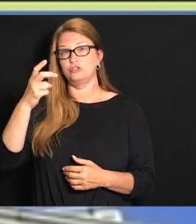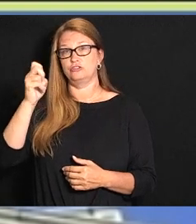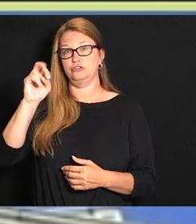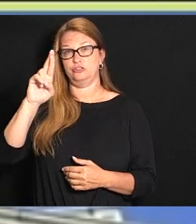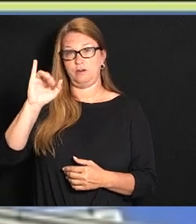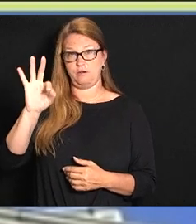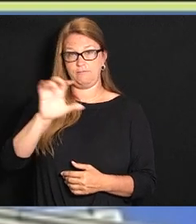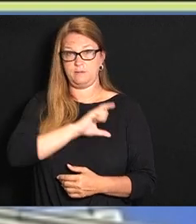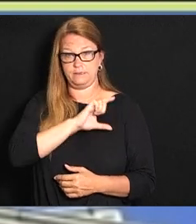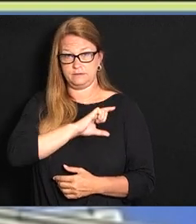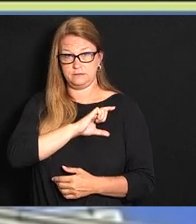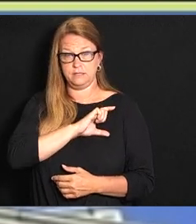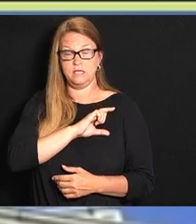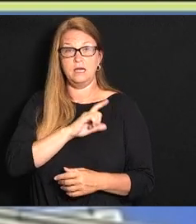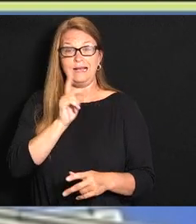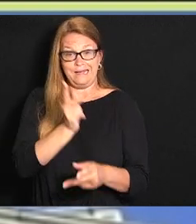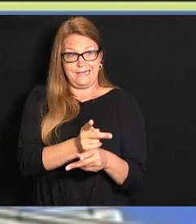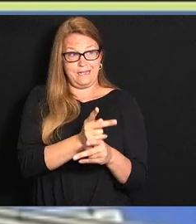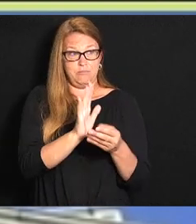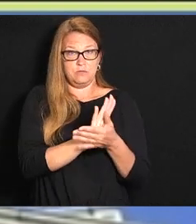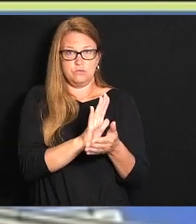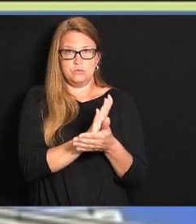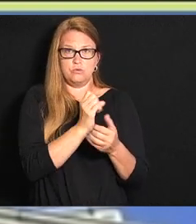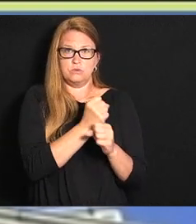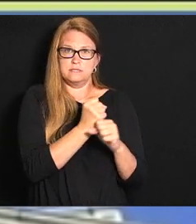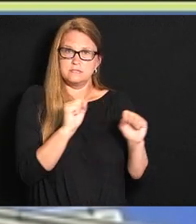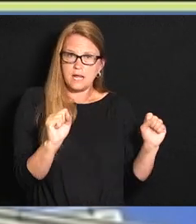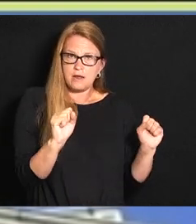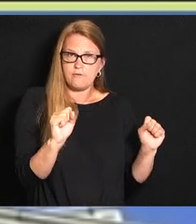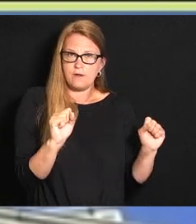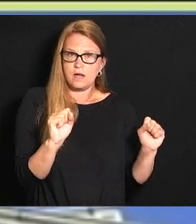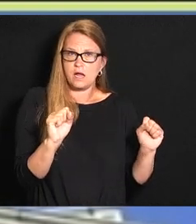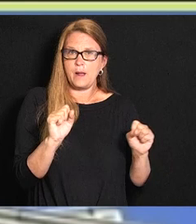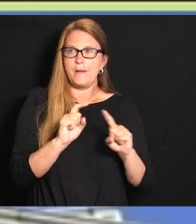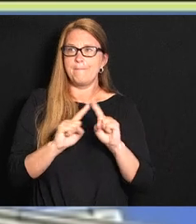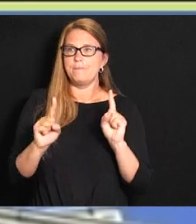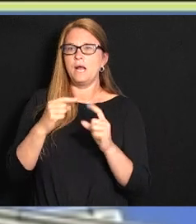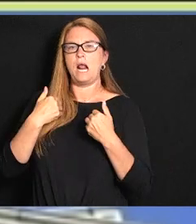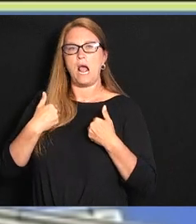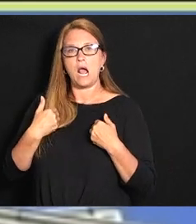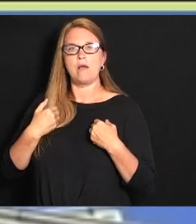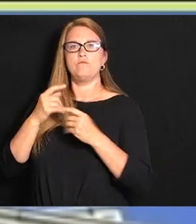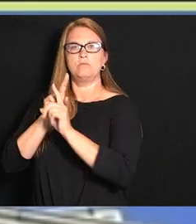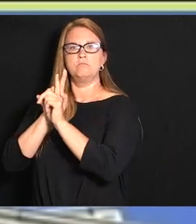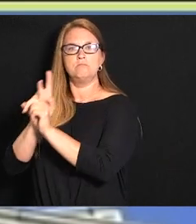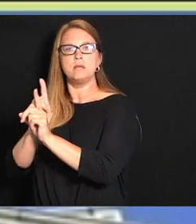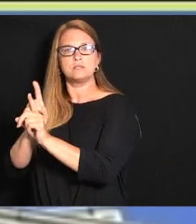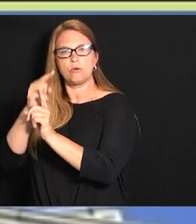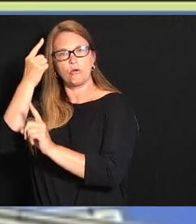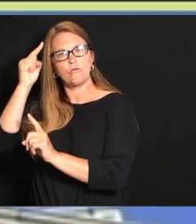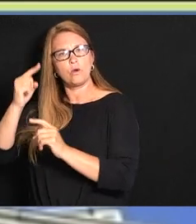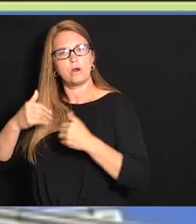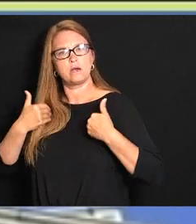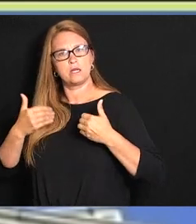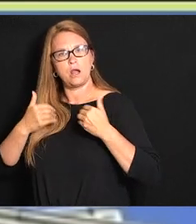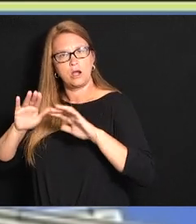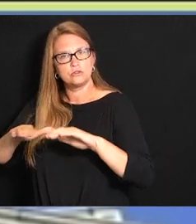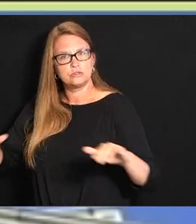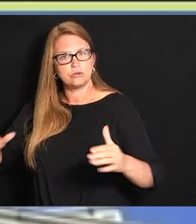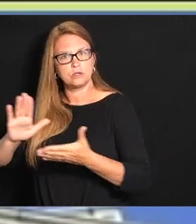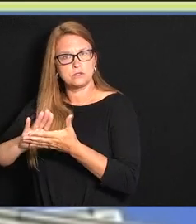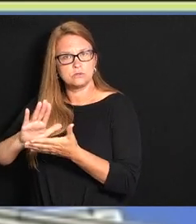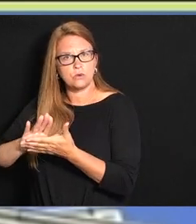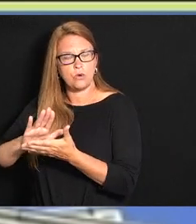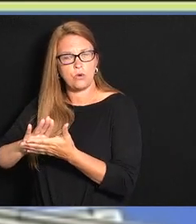to keep the school safe, but also it gives a mentor for the young people at the school to